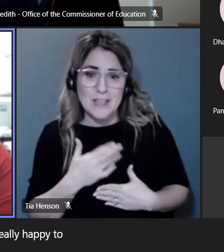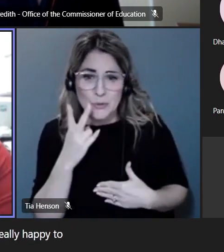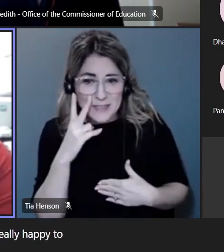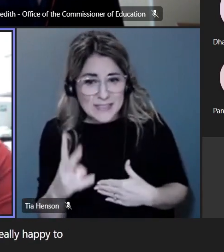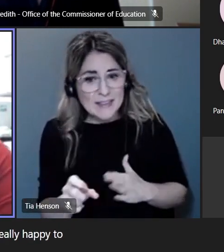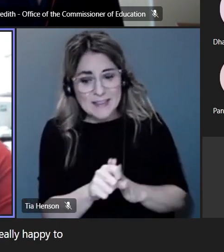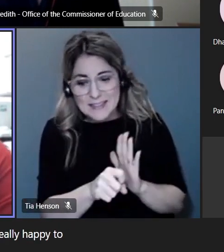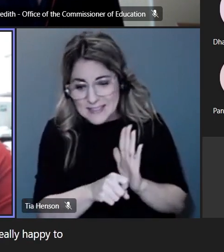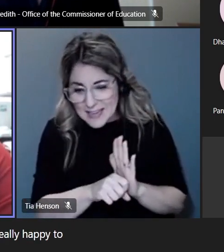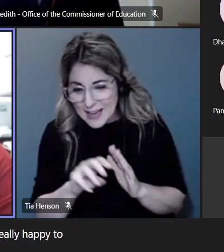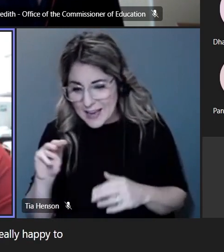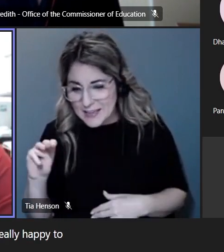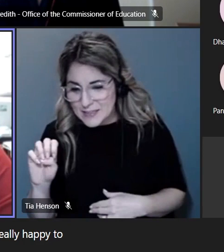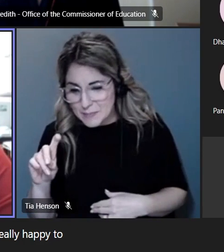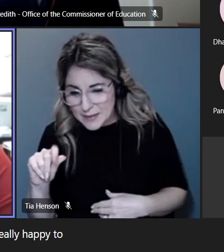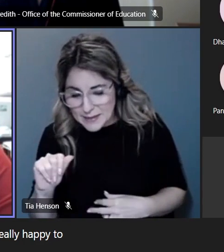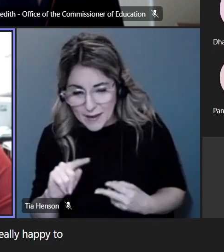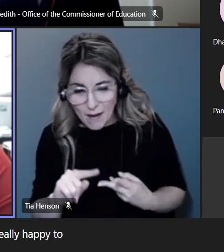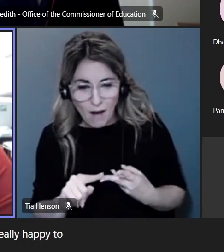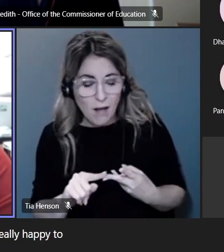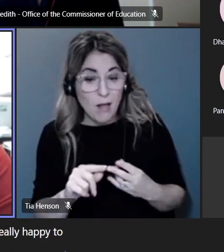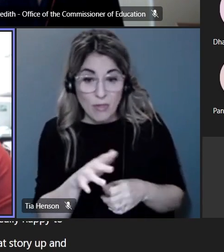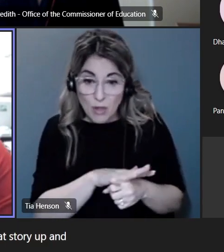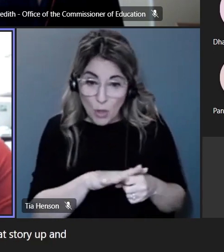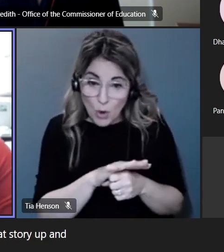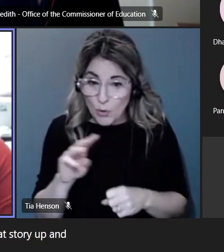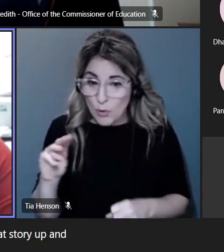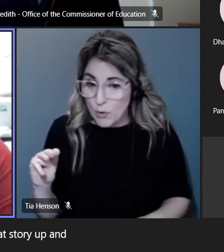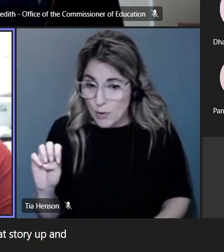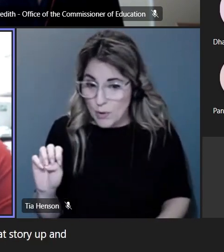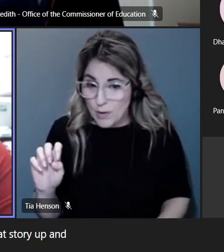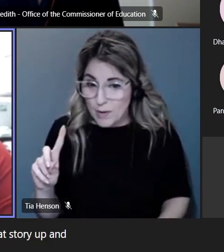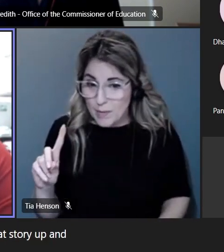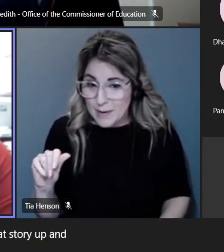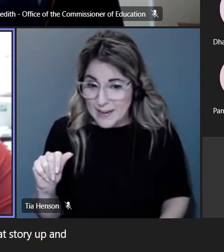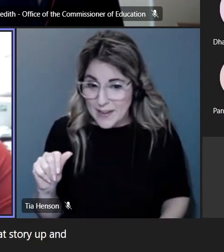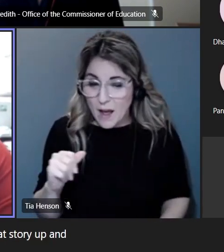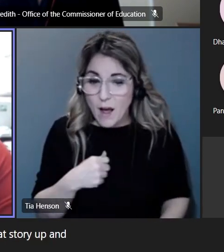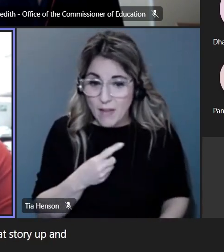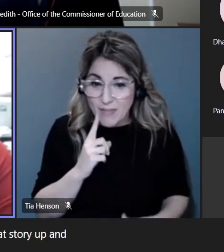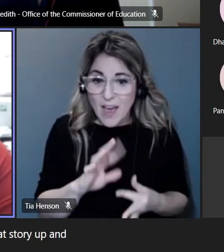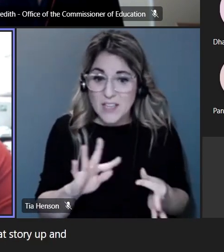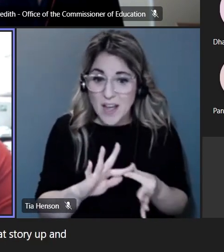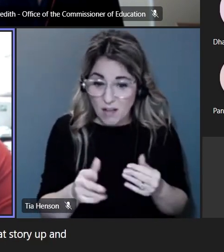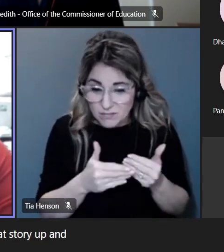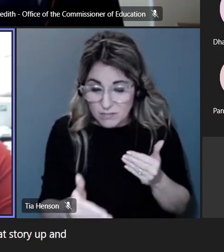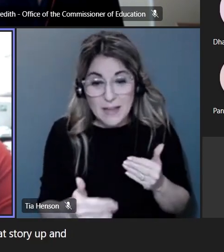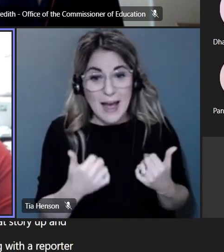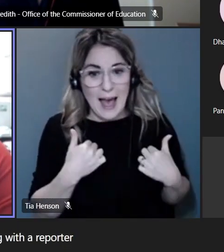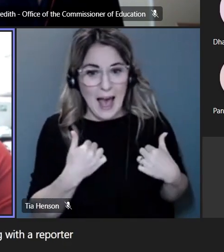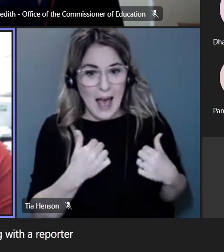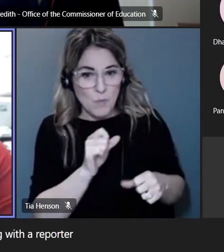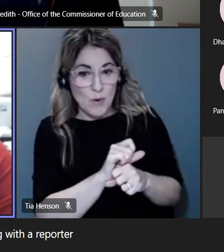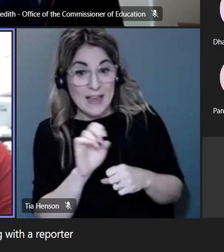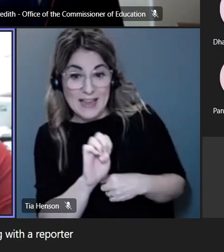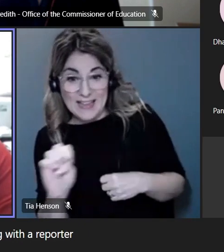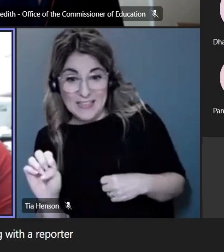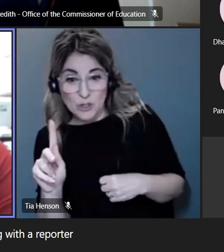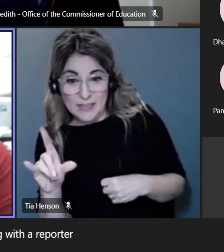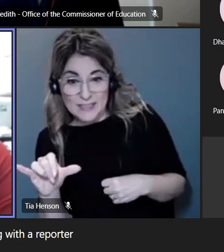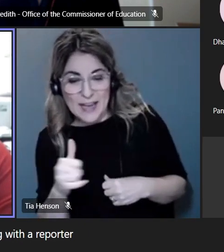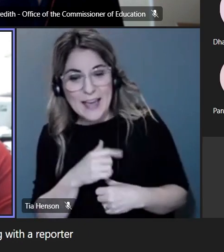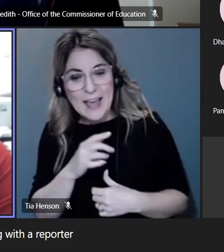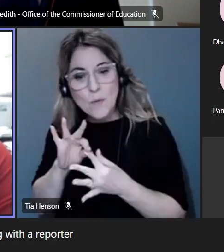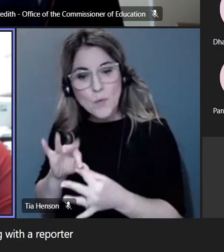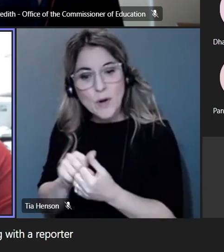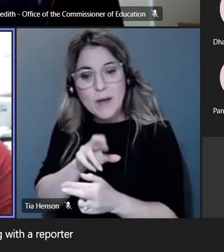media our local media pick that story up and continue to tell the story um i know i'm working with a reporter right now in eastern kentucky that's looking to